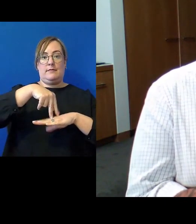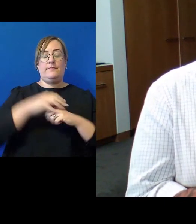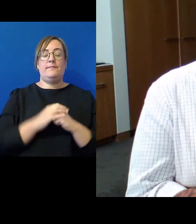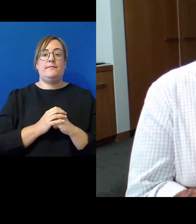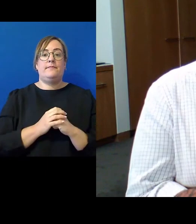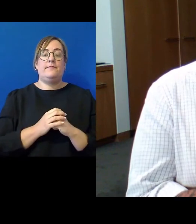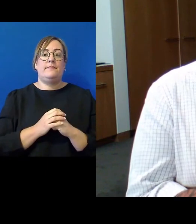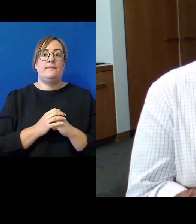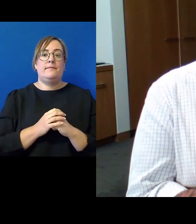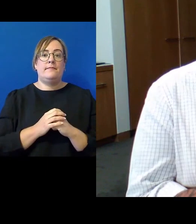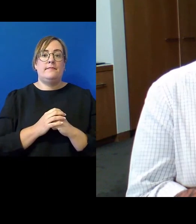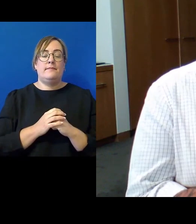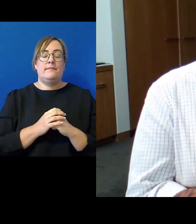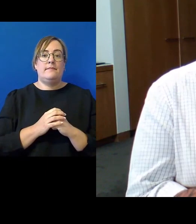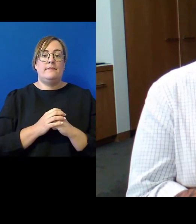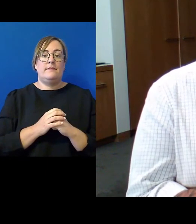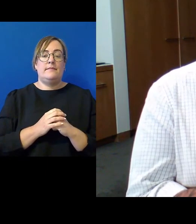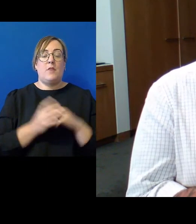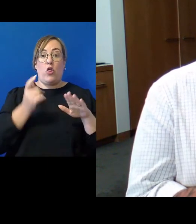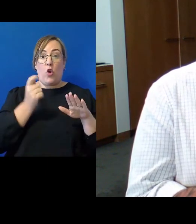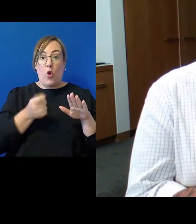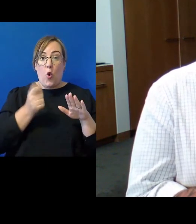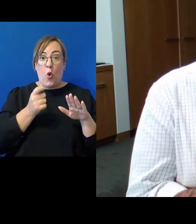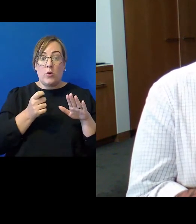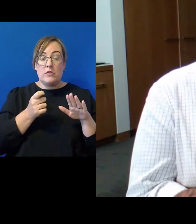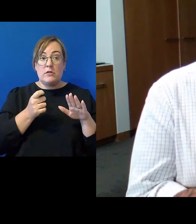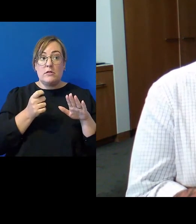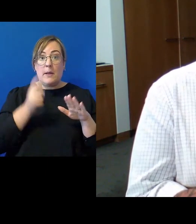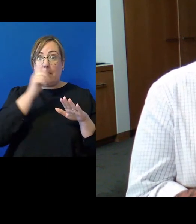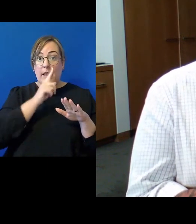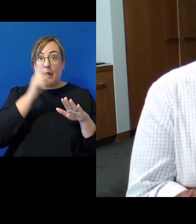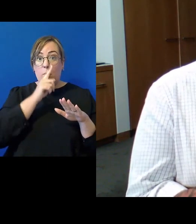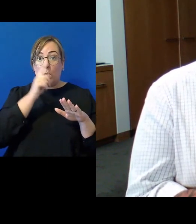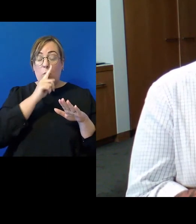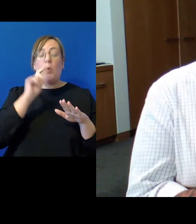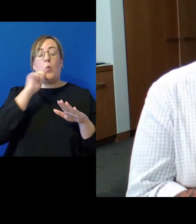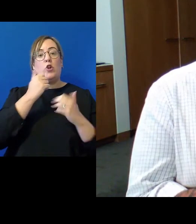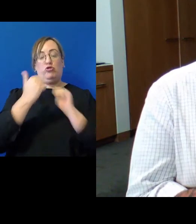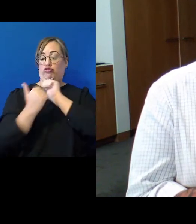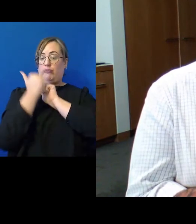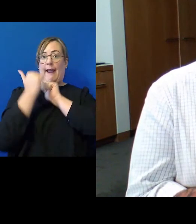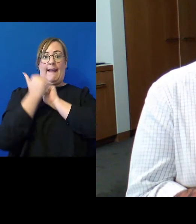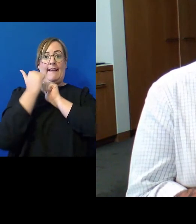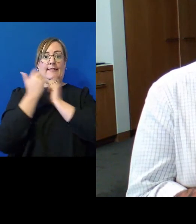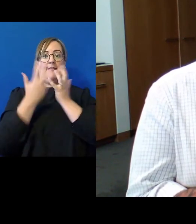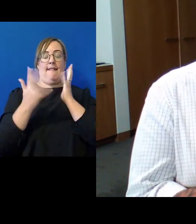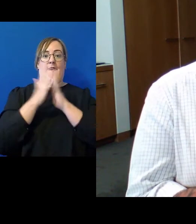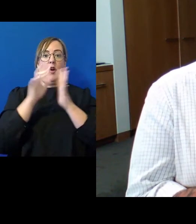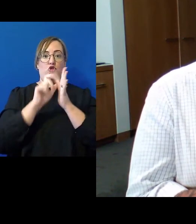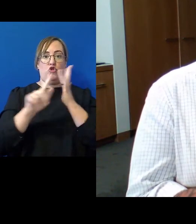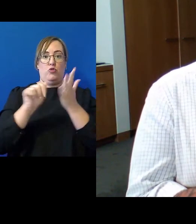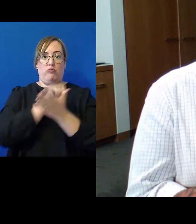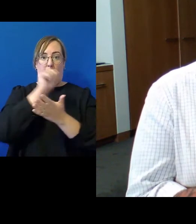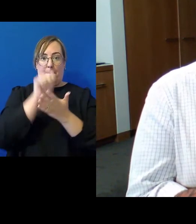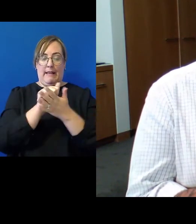and court criers throughout the country were trained in how to do this and when the